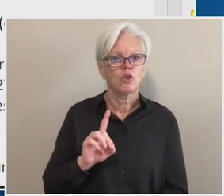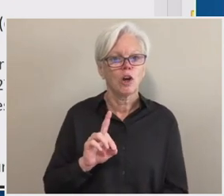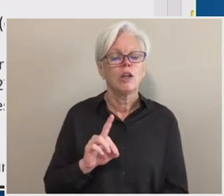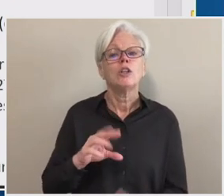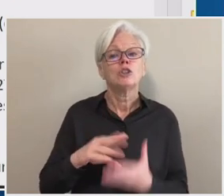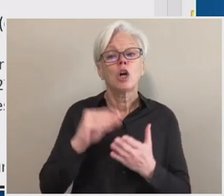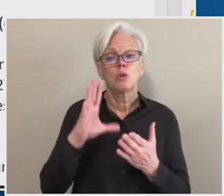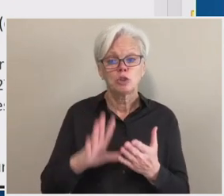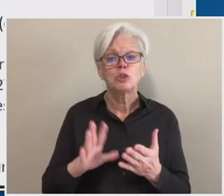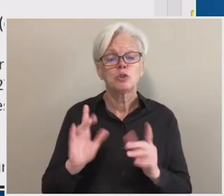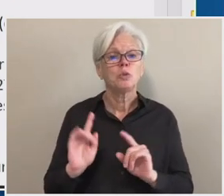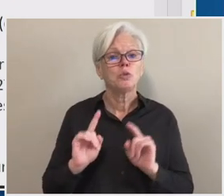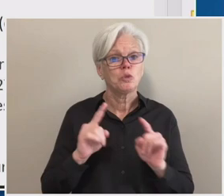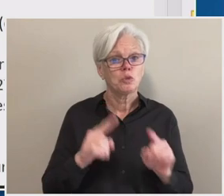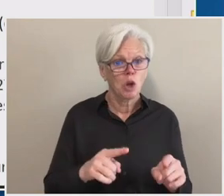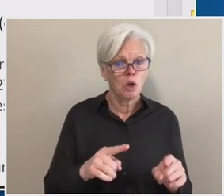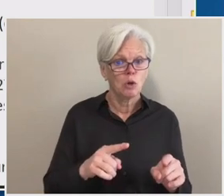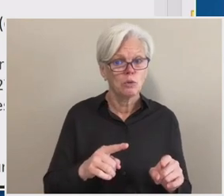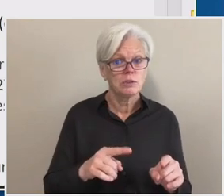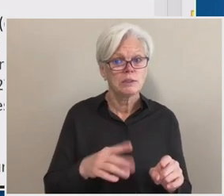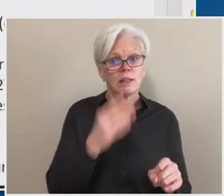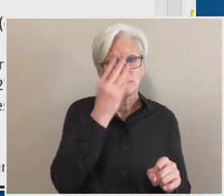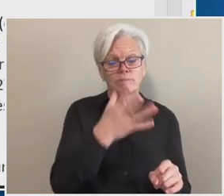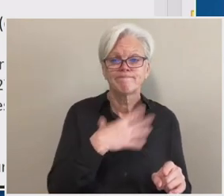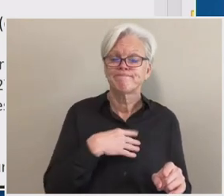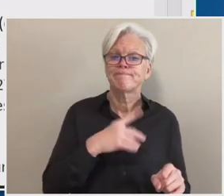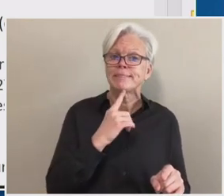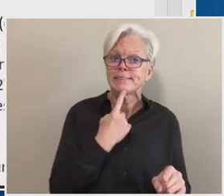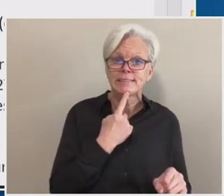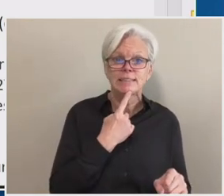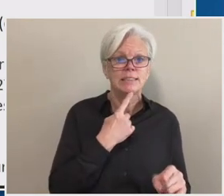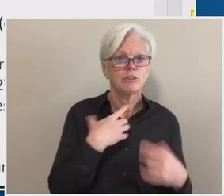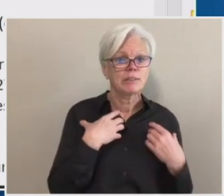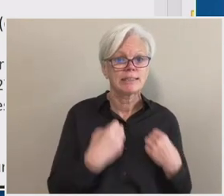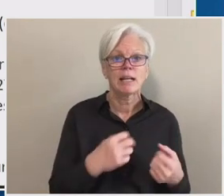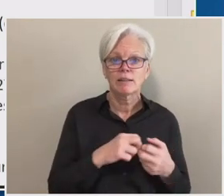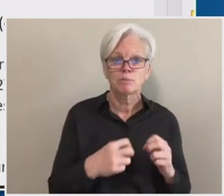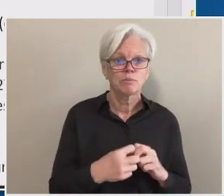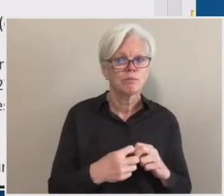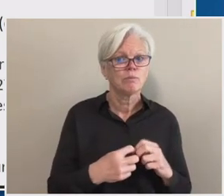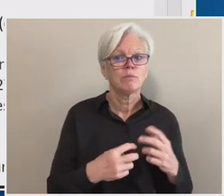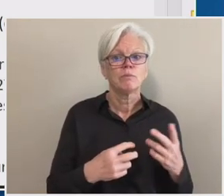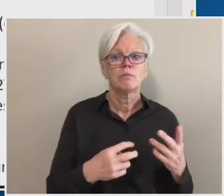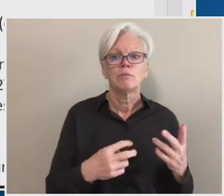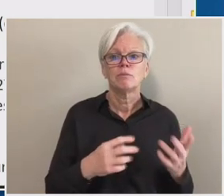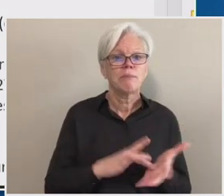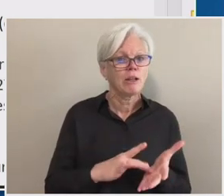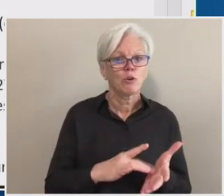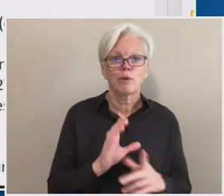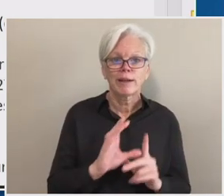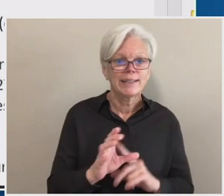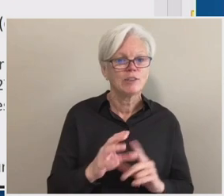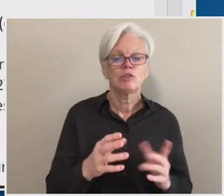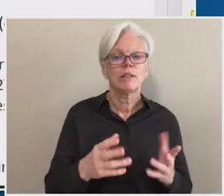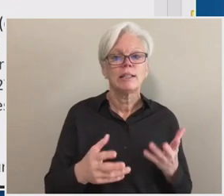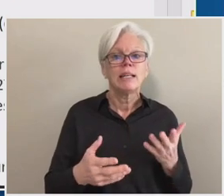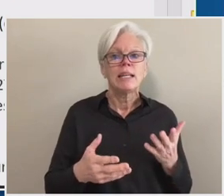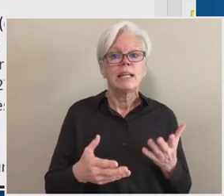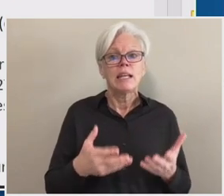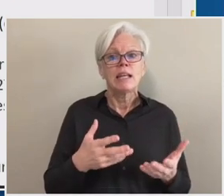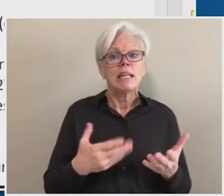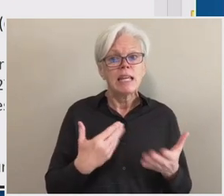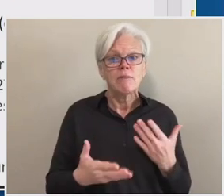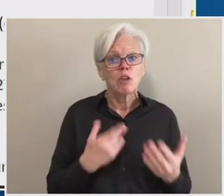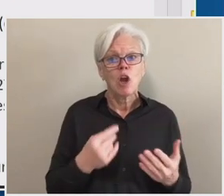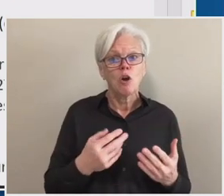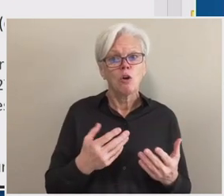institution, lets them know that they have a very serious medical condition, even though they may be a half or three quarters of the way through